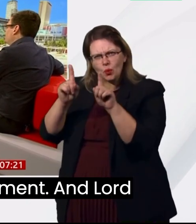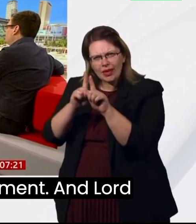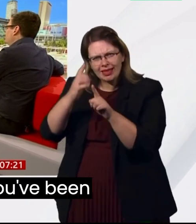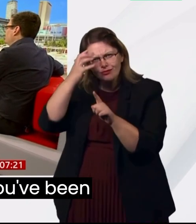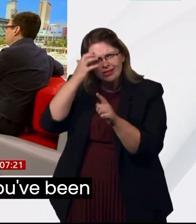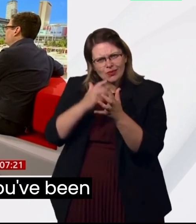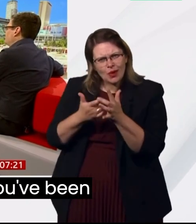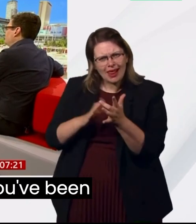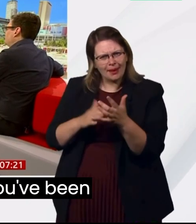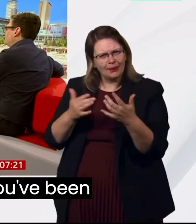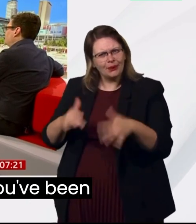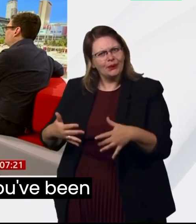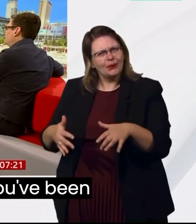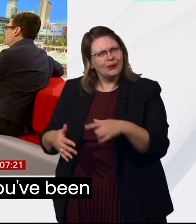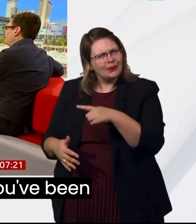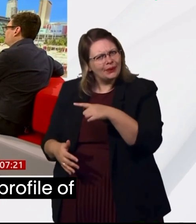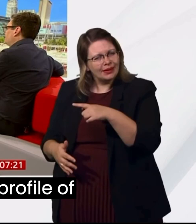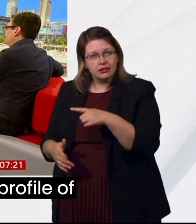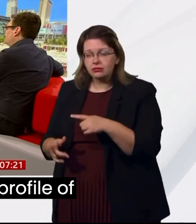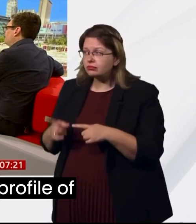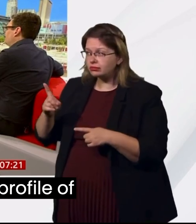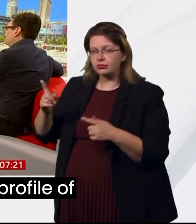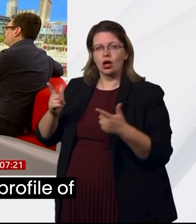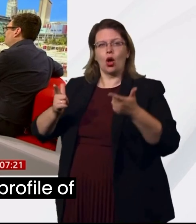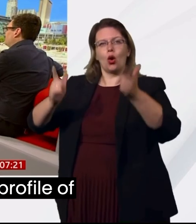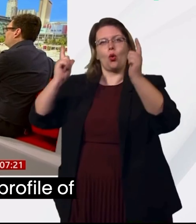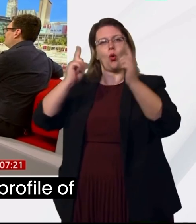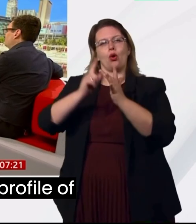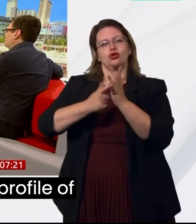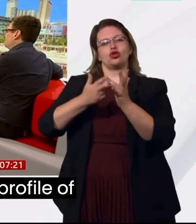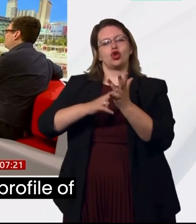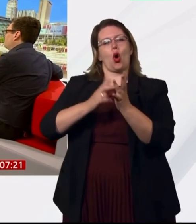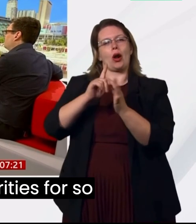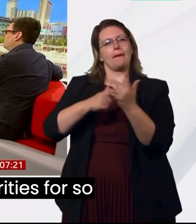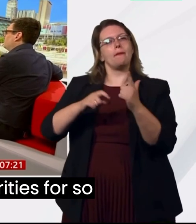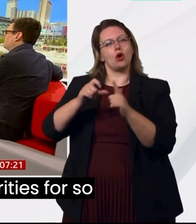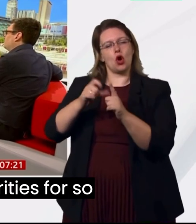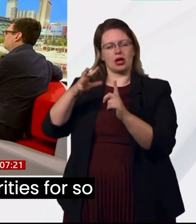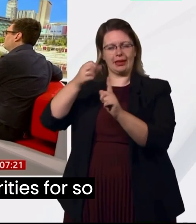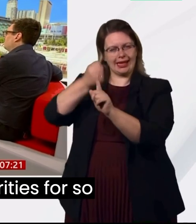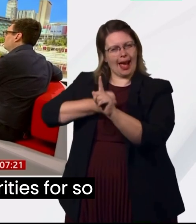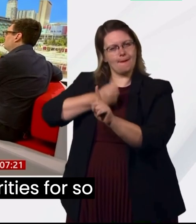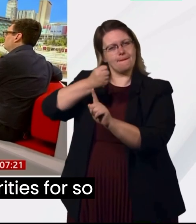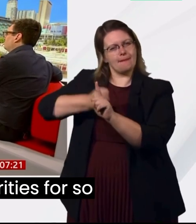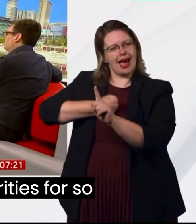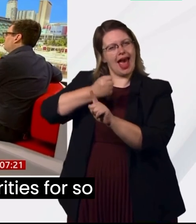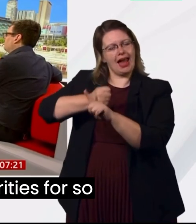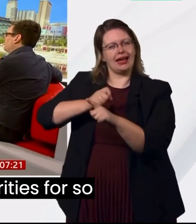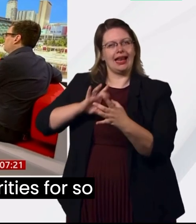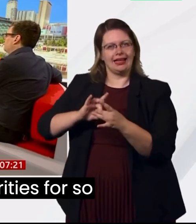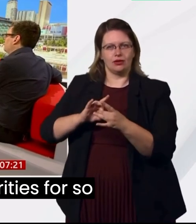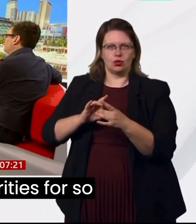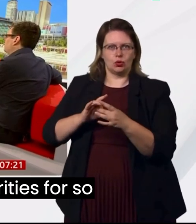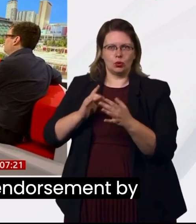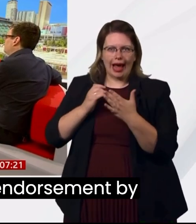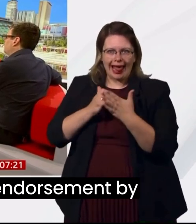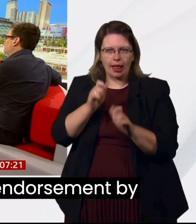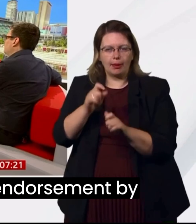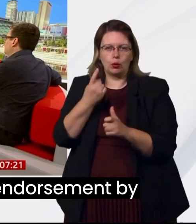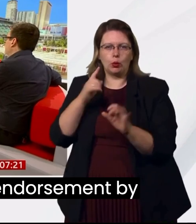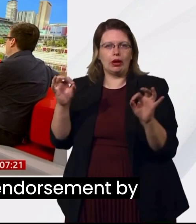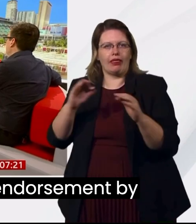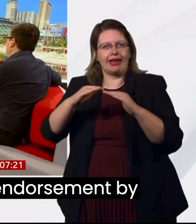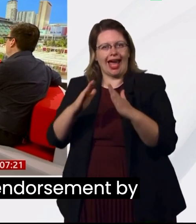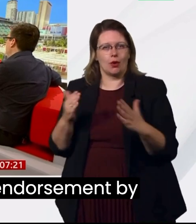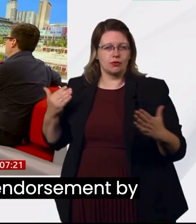moment. And Lord John Bird, I know you've been campaigning for the profile of homelessness and charities for so long.